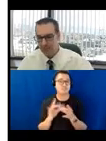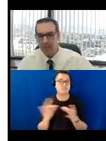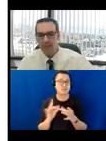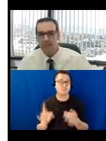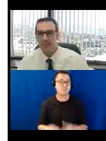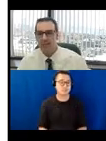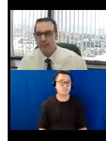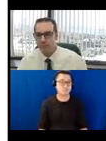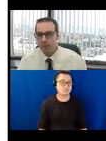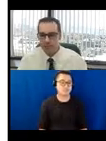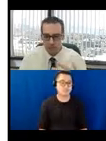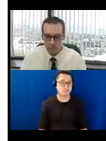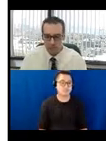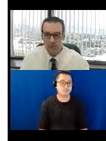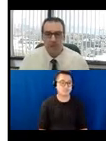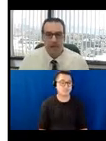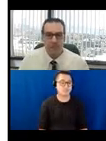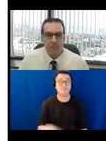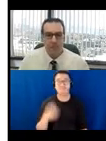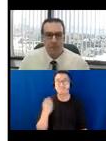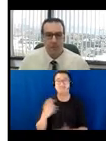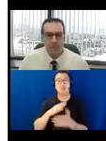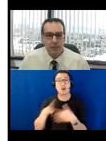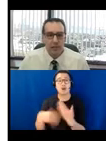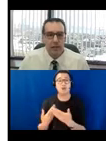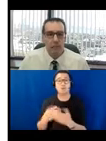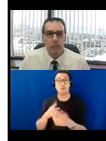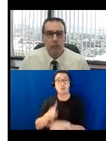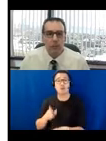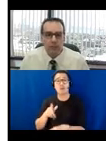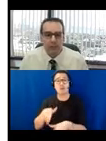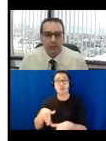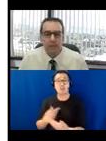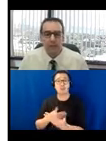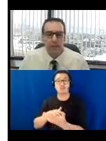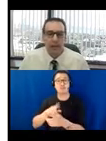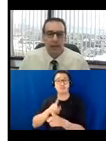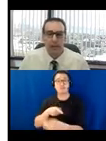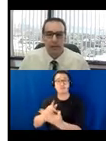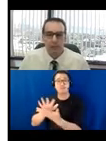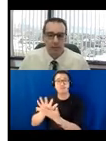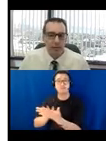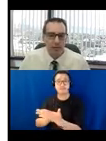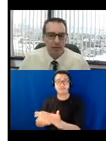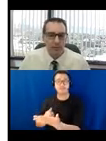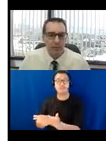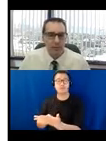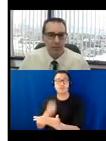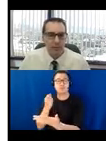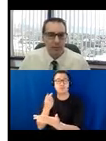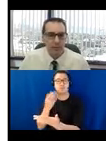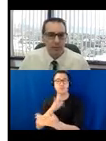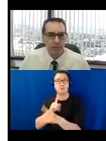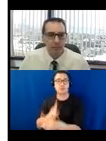in any of these unanswered questions, which we've captured, we will respond to